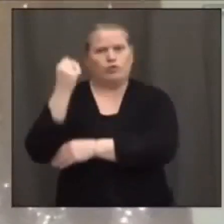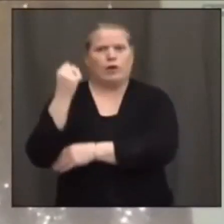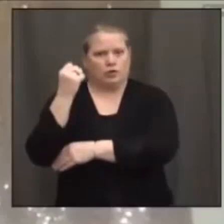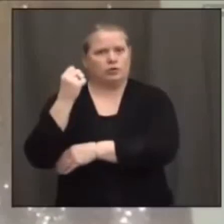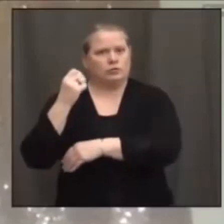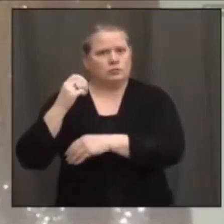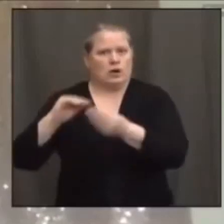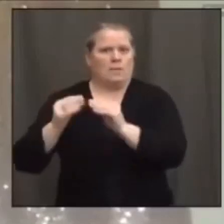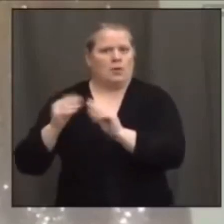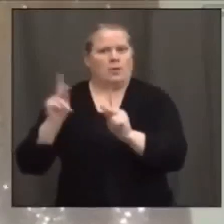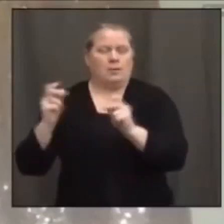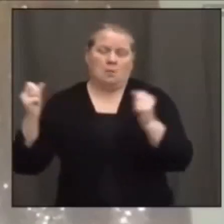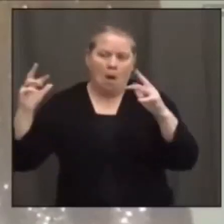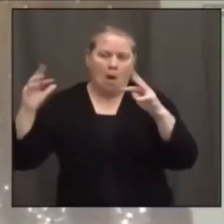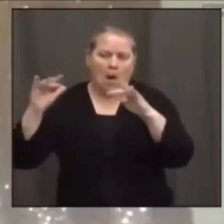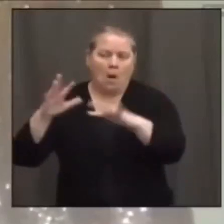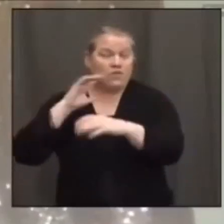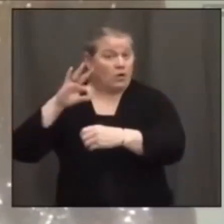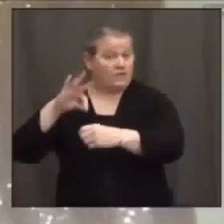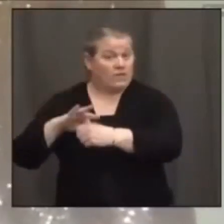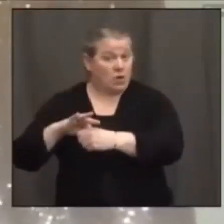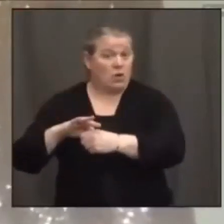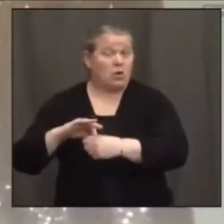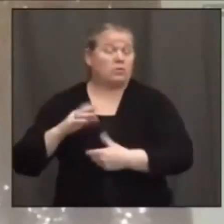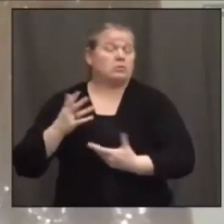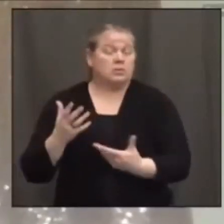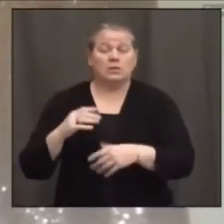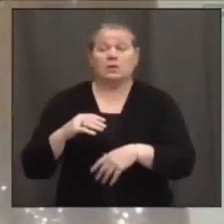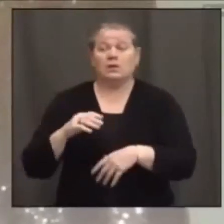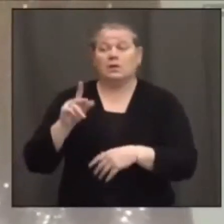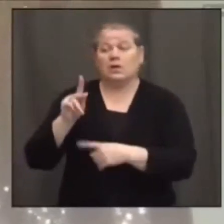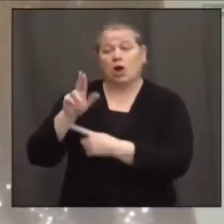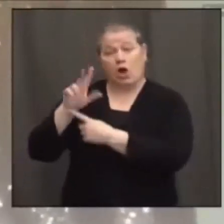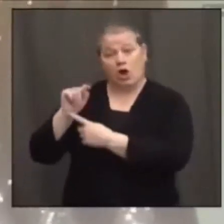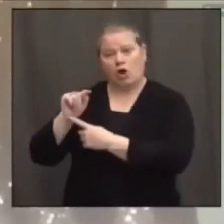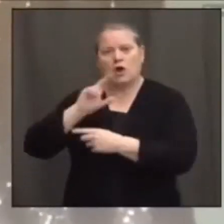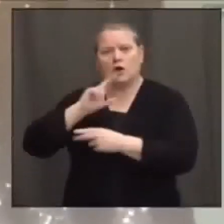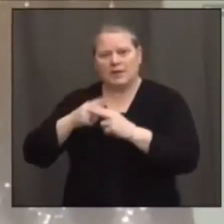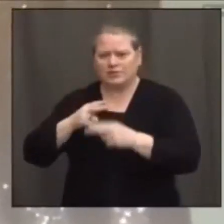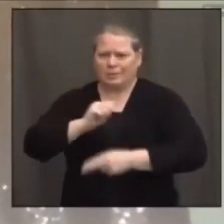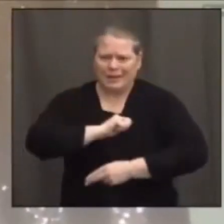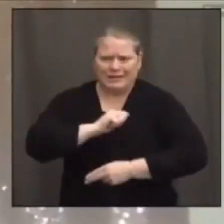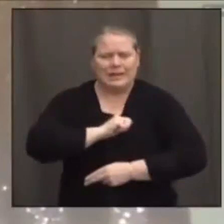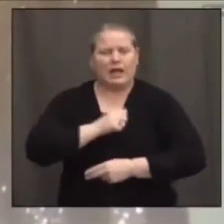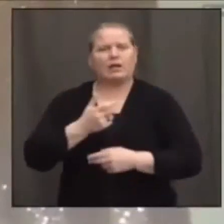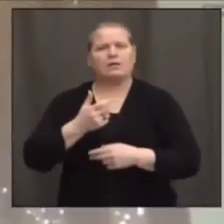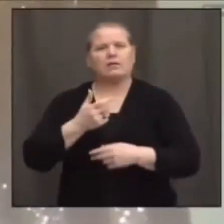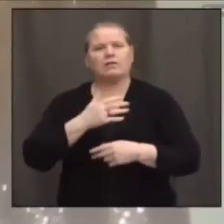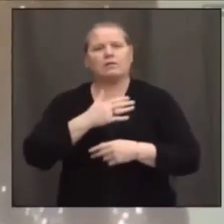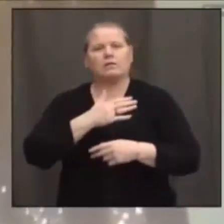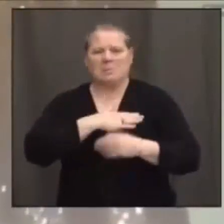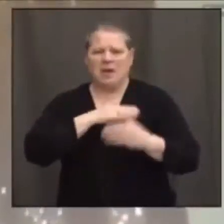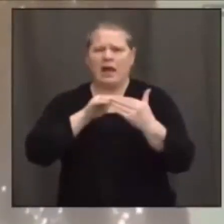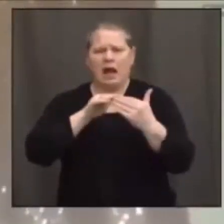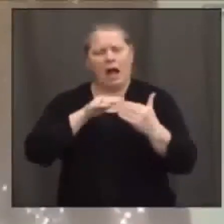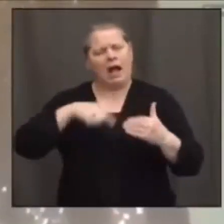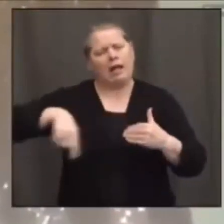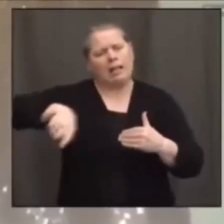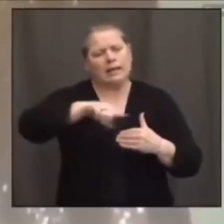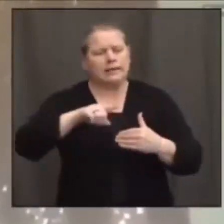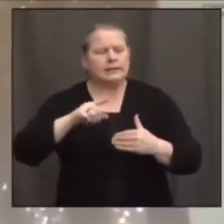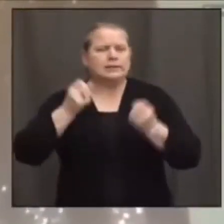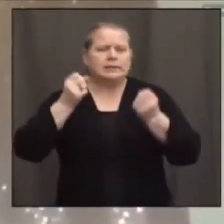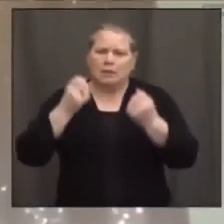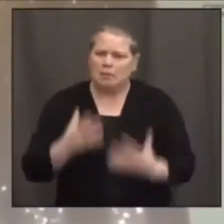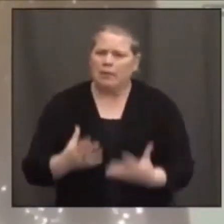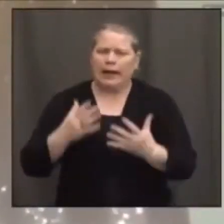how myself and my colleagues really heard all kinds of concerns, some of them based in rumor and